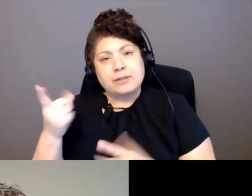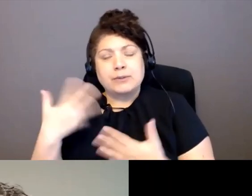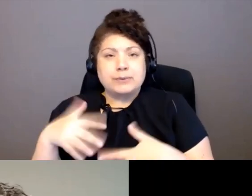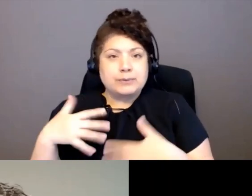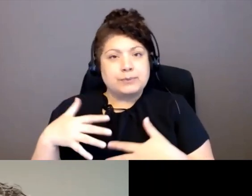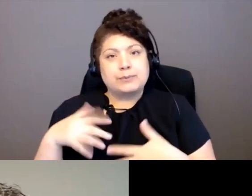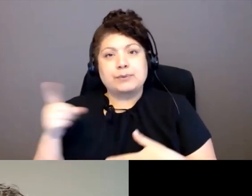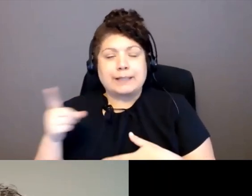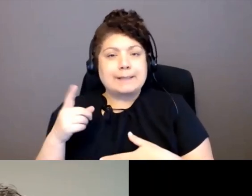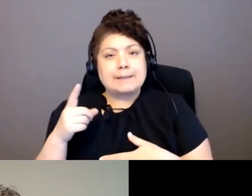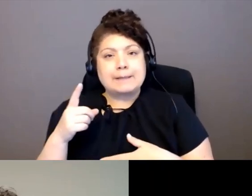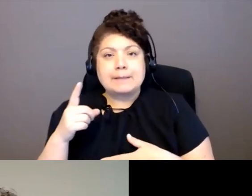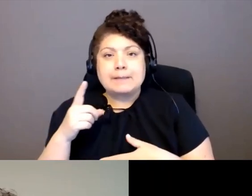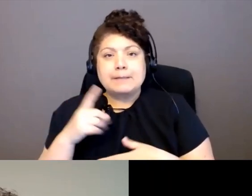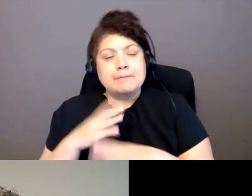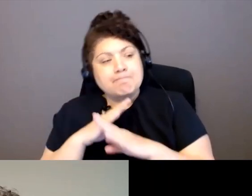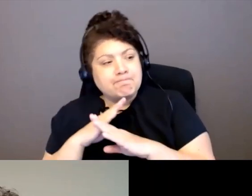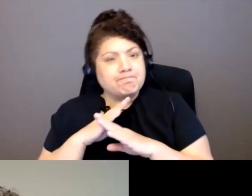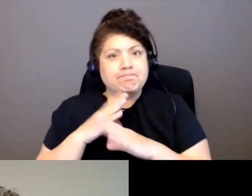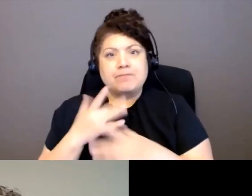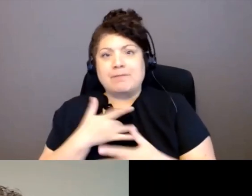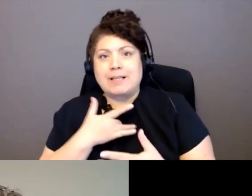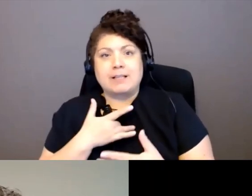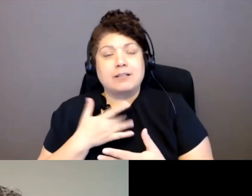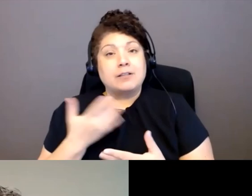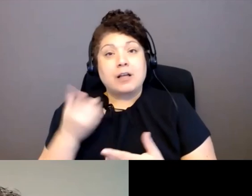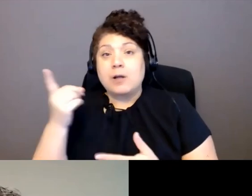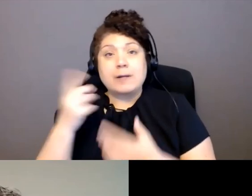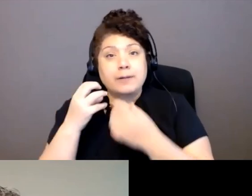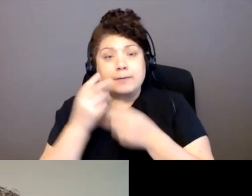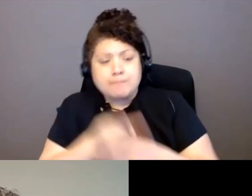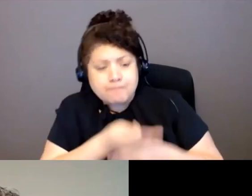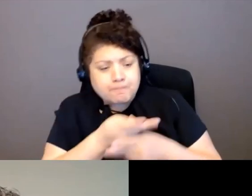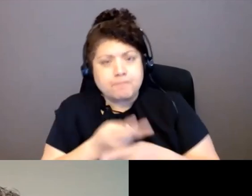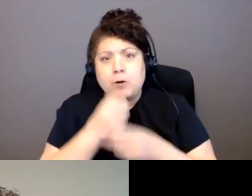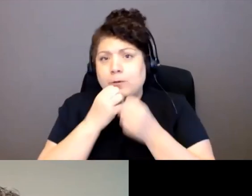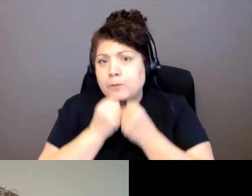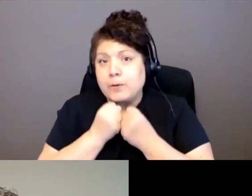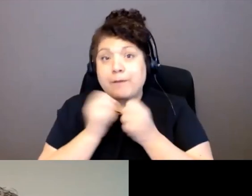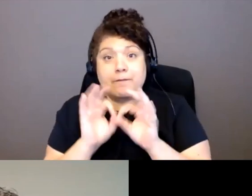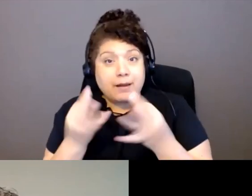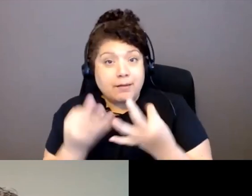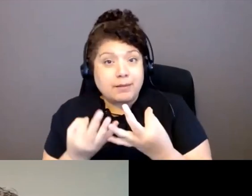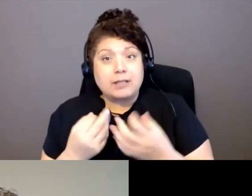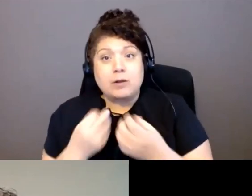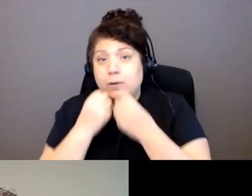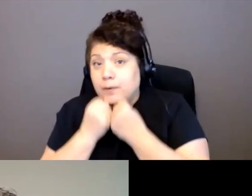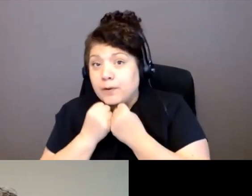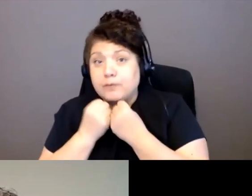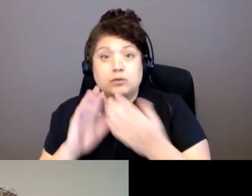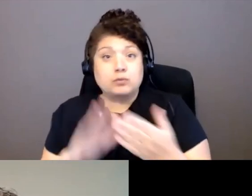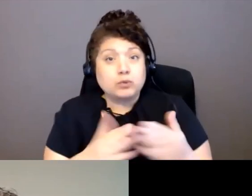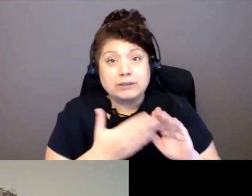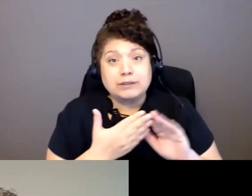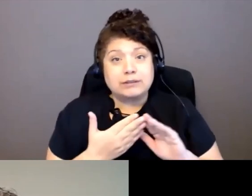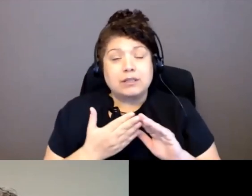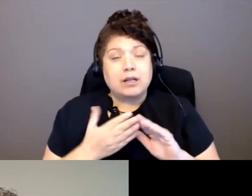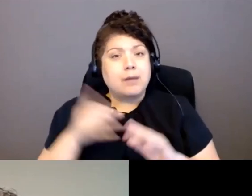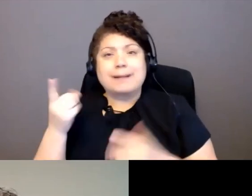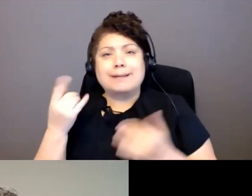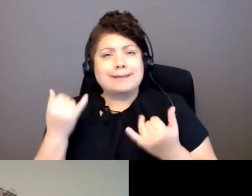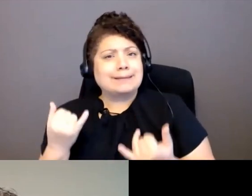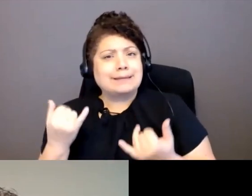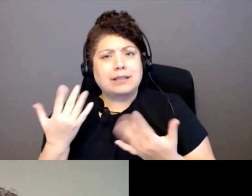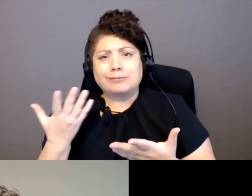Because they care for families, they care for their community. And, you know, they have no way of communicating